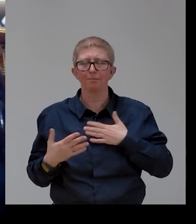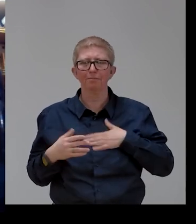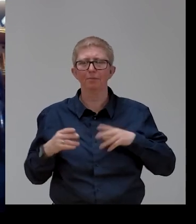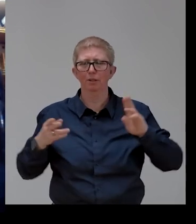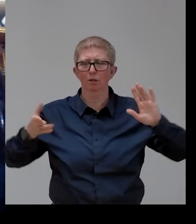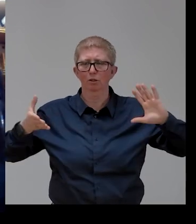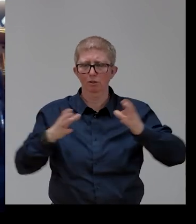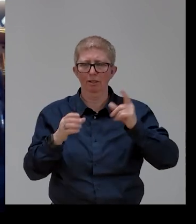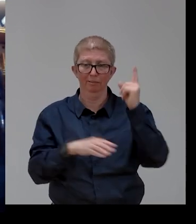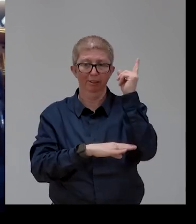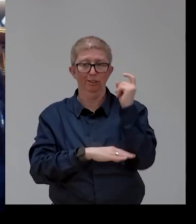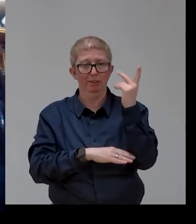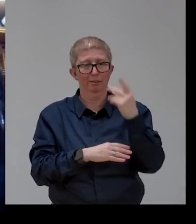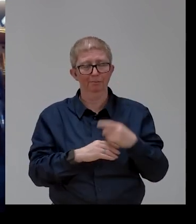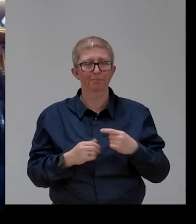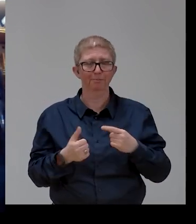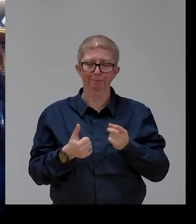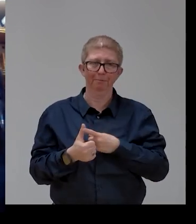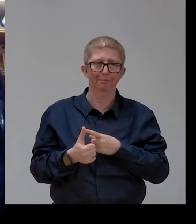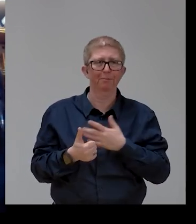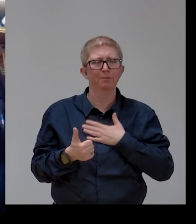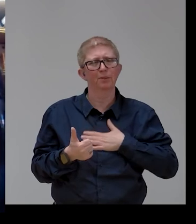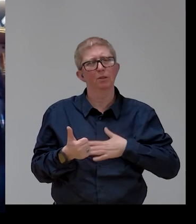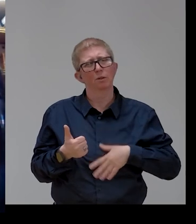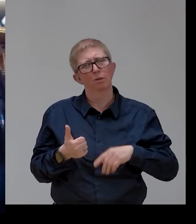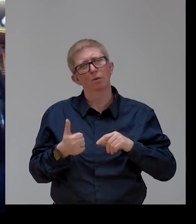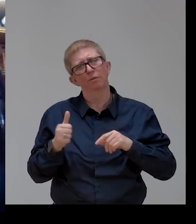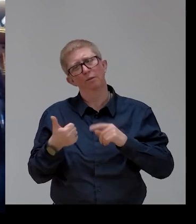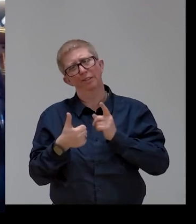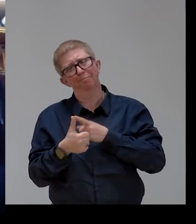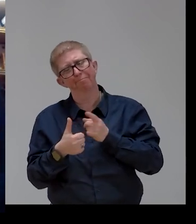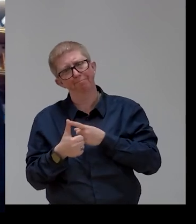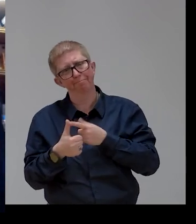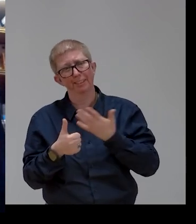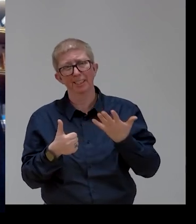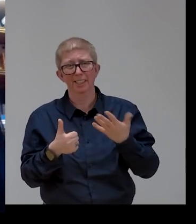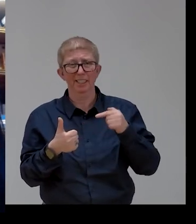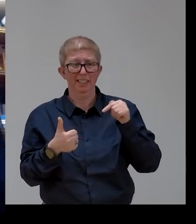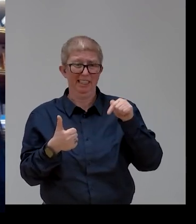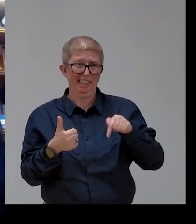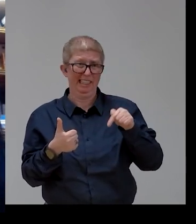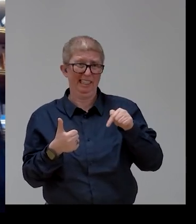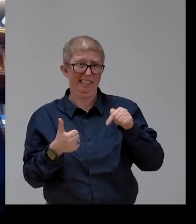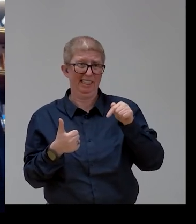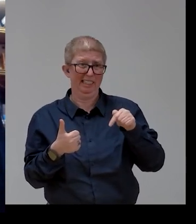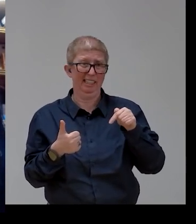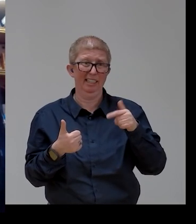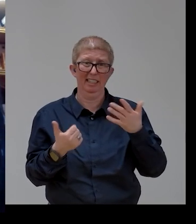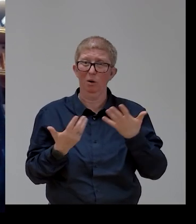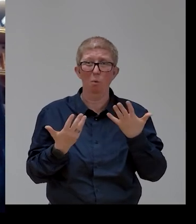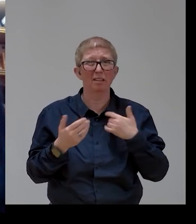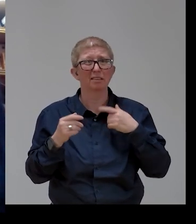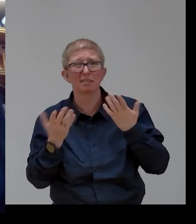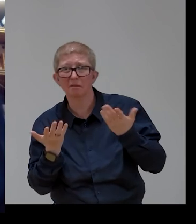we need to distinguish in this case of what needs to be done in order to make